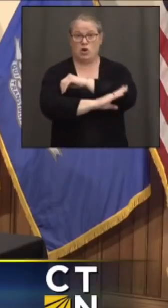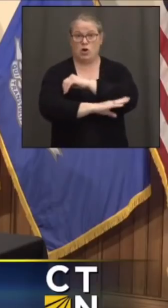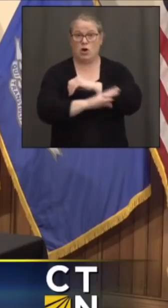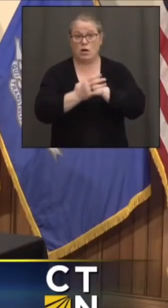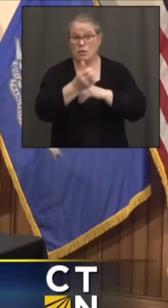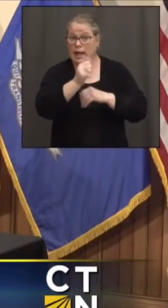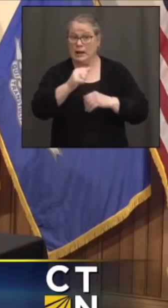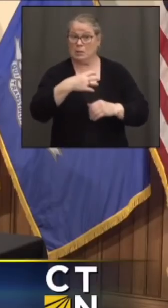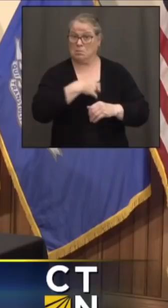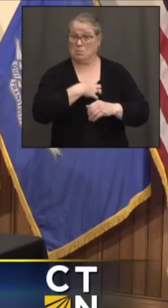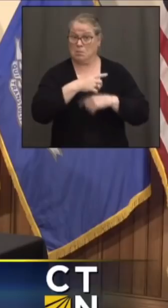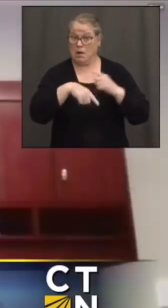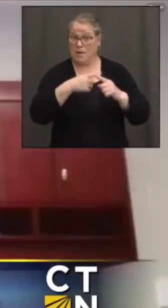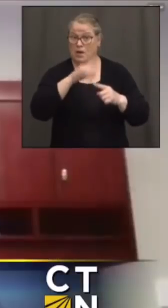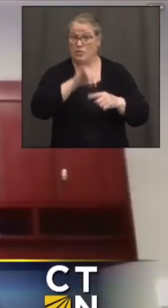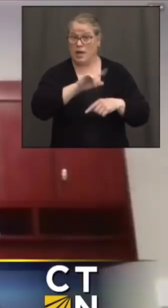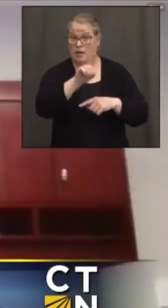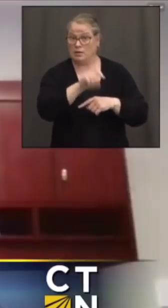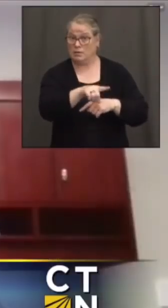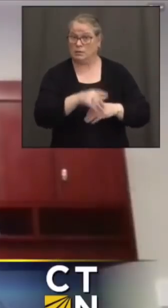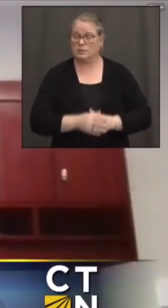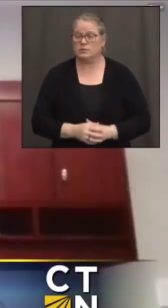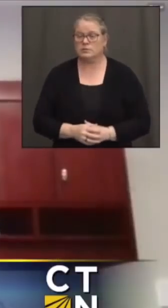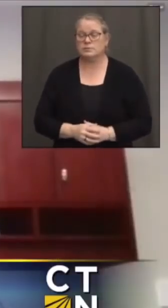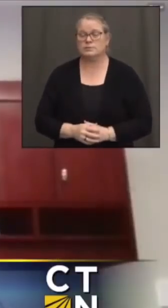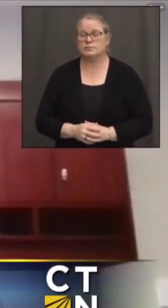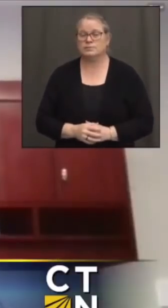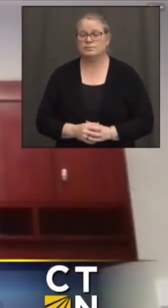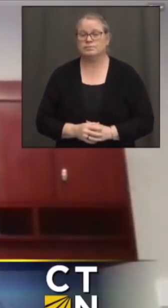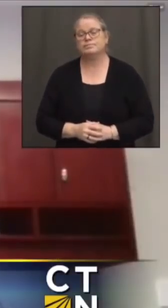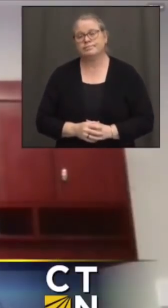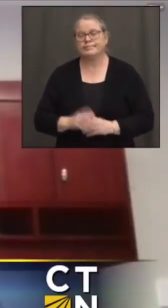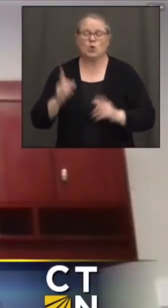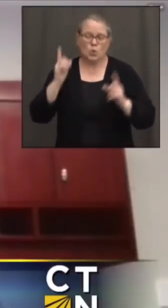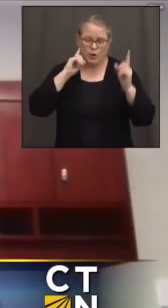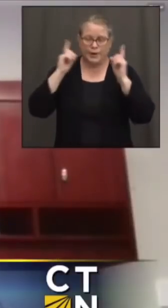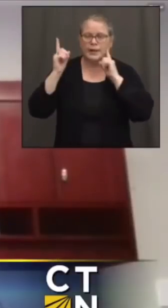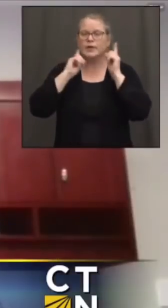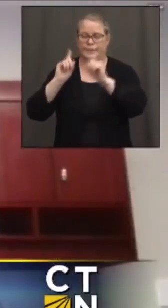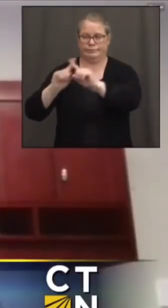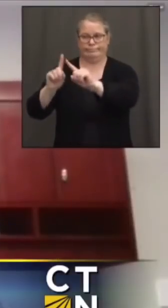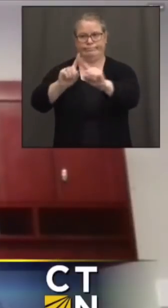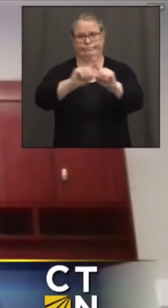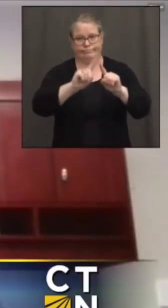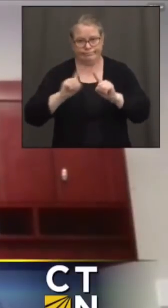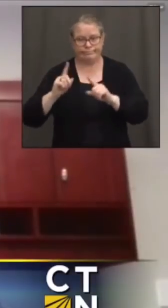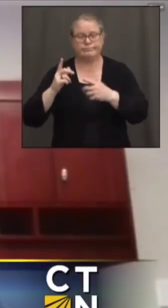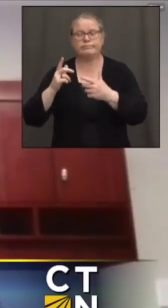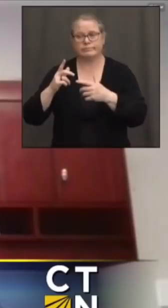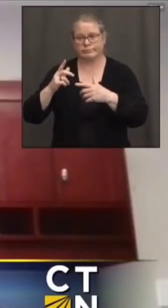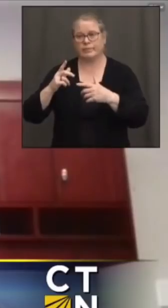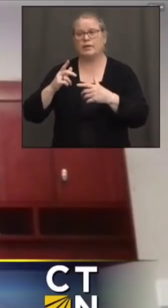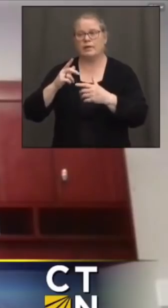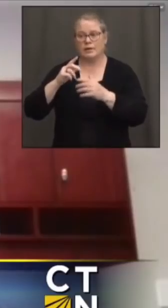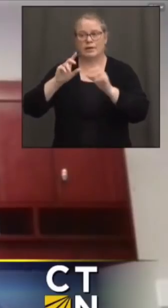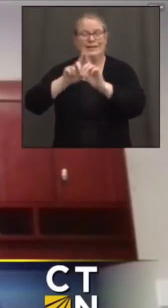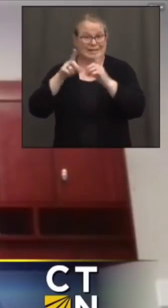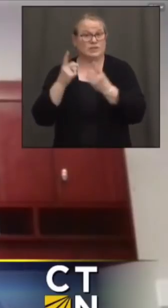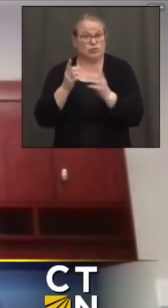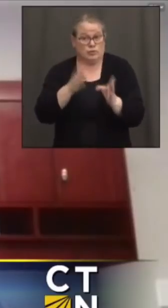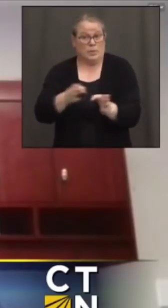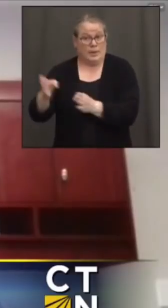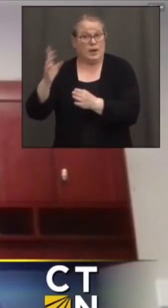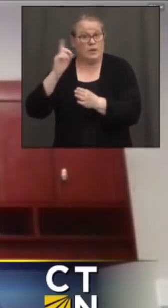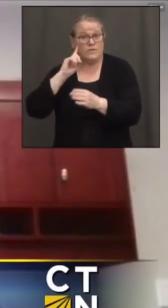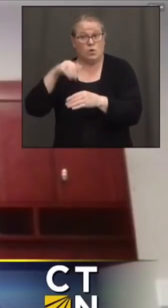So it is a mixed bag in terms of what we hear. Our districts are certainly preparing for what